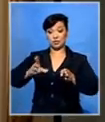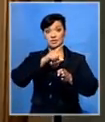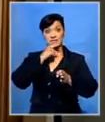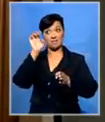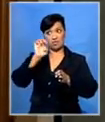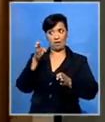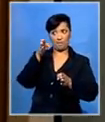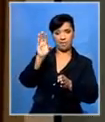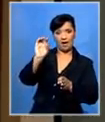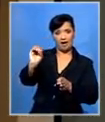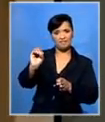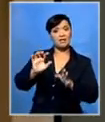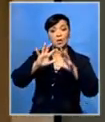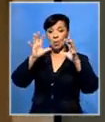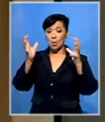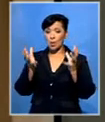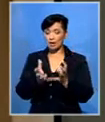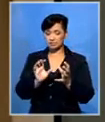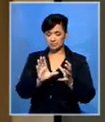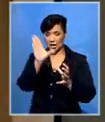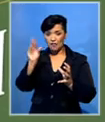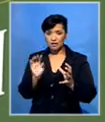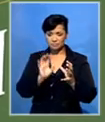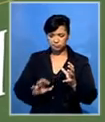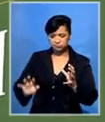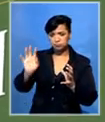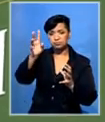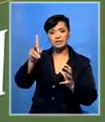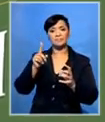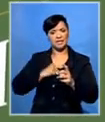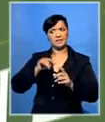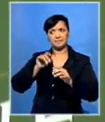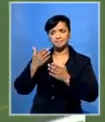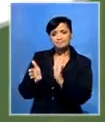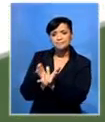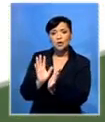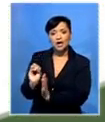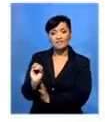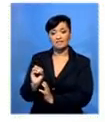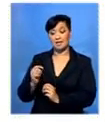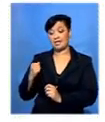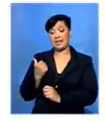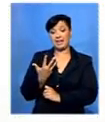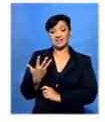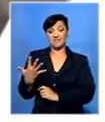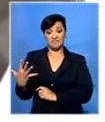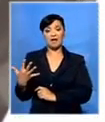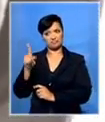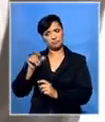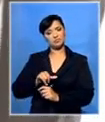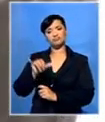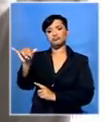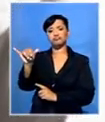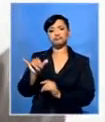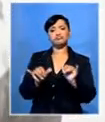He played all over the continent, having left South Africa in 1955. He later retired in the USA,